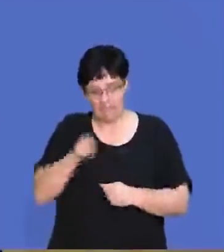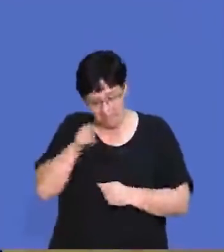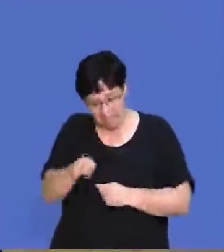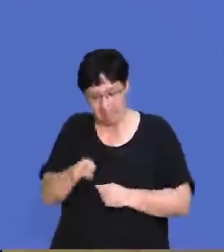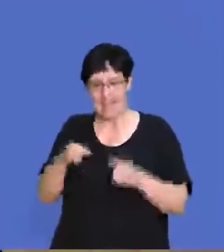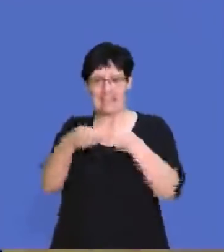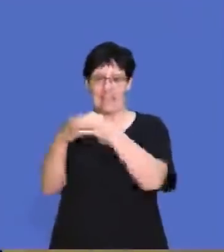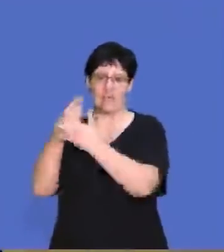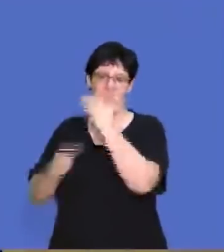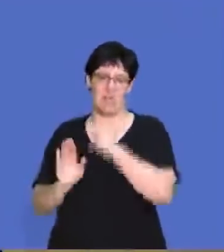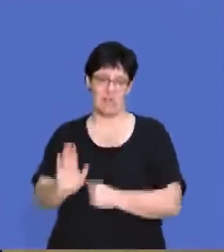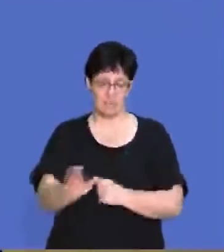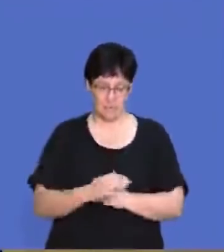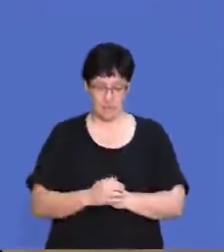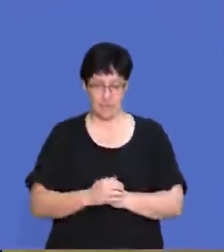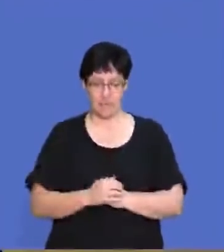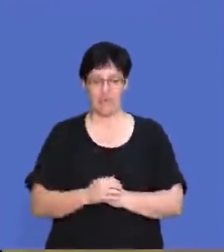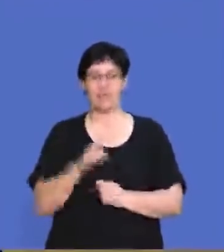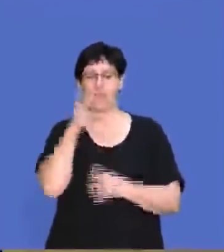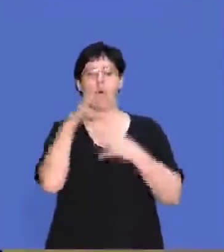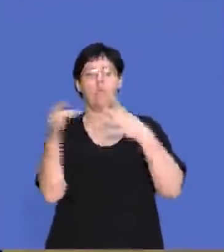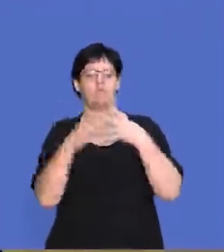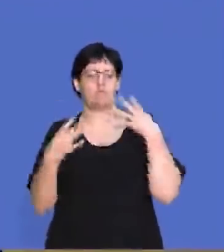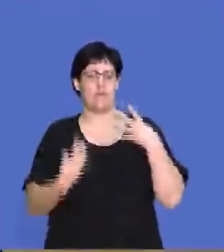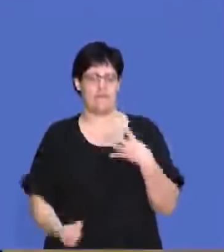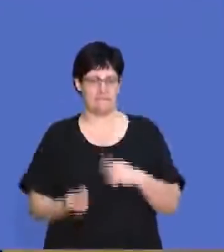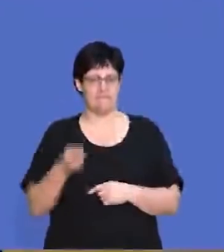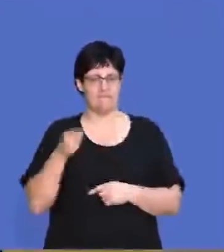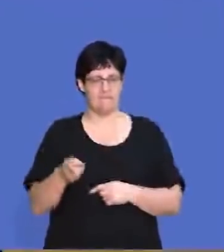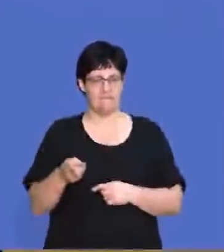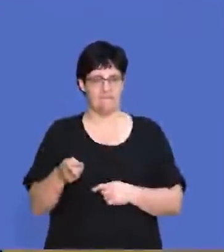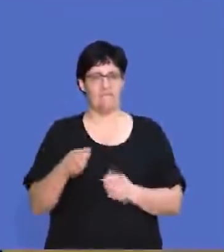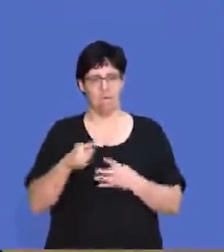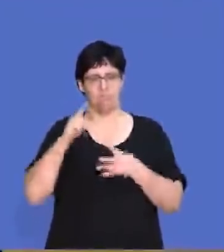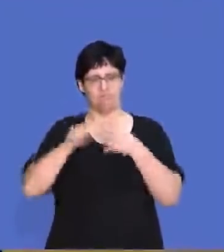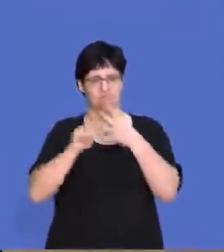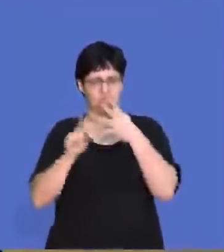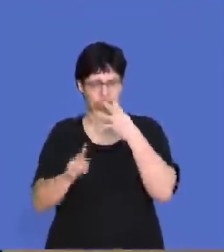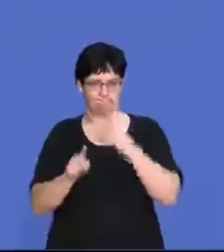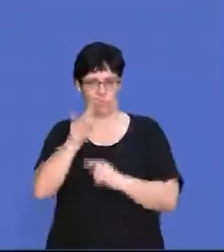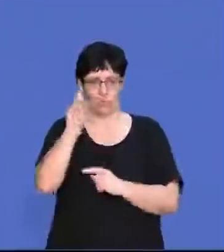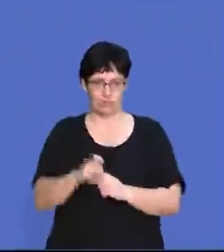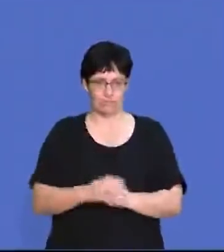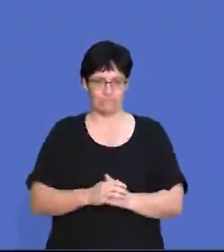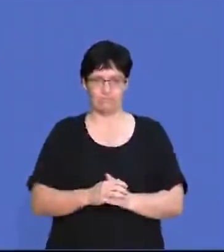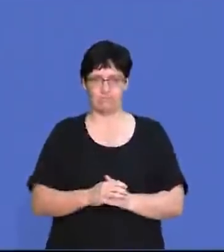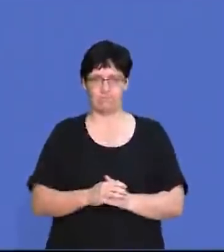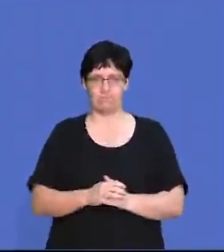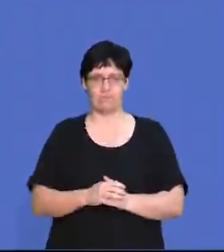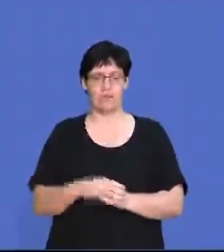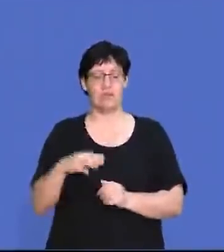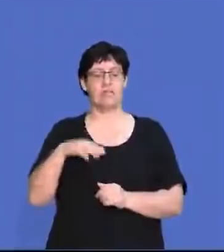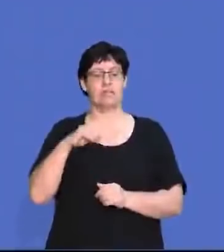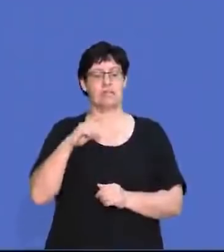the sectors of economy. So let's look at the options that we have for this question. So